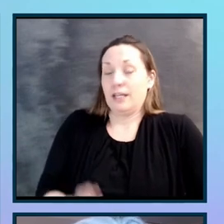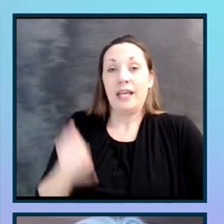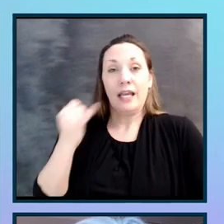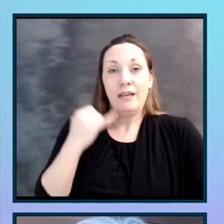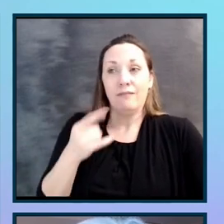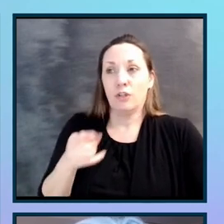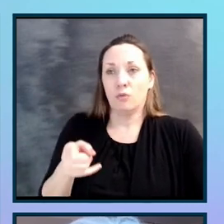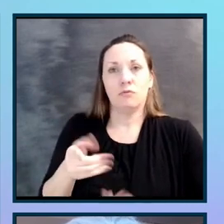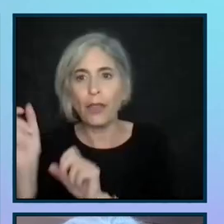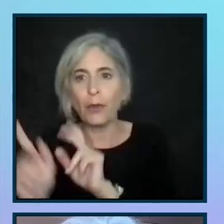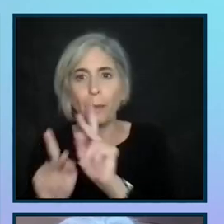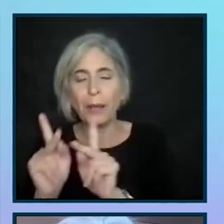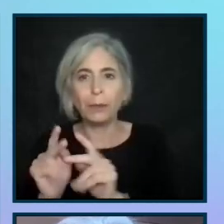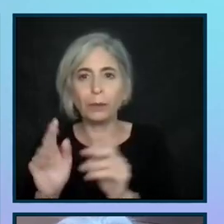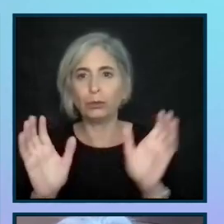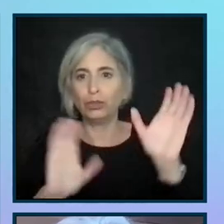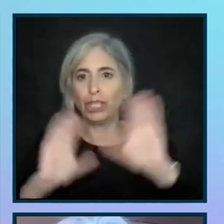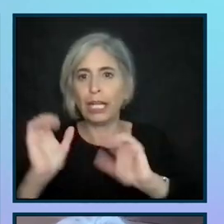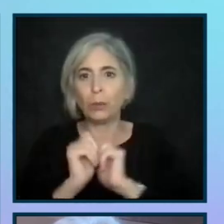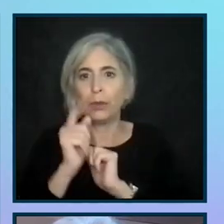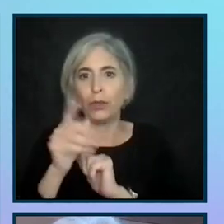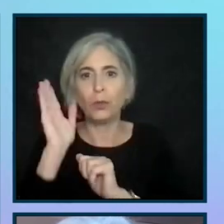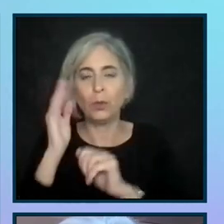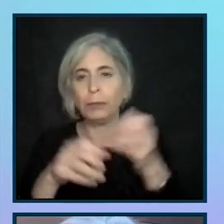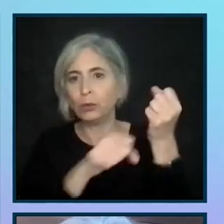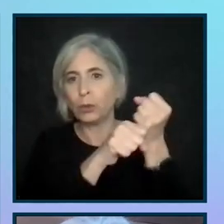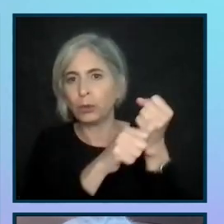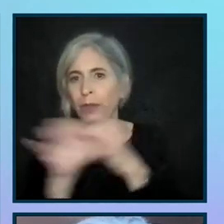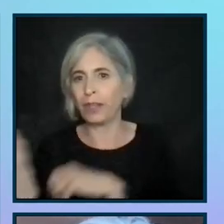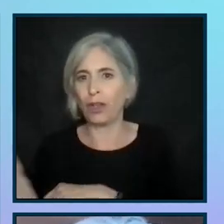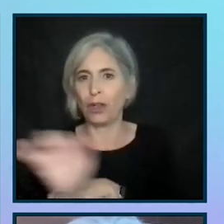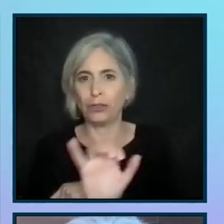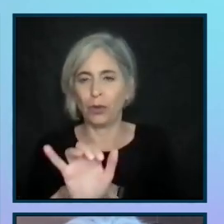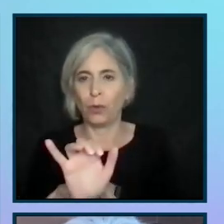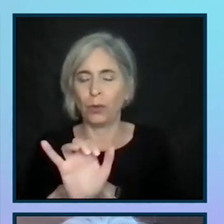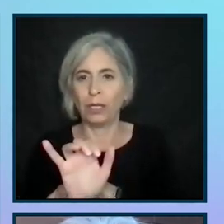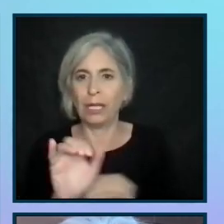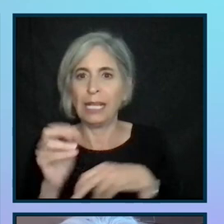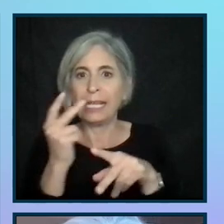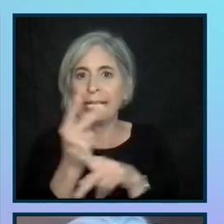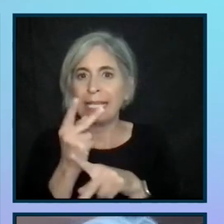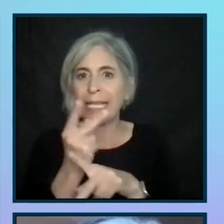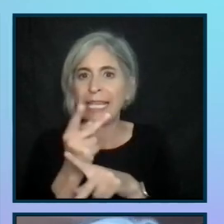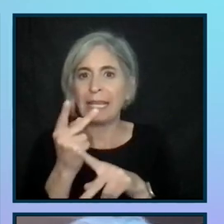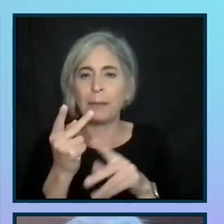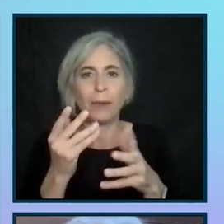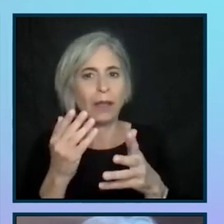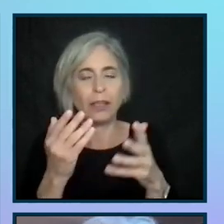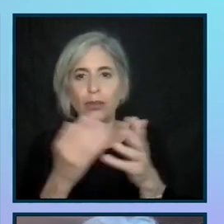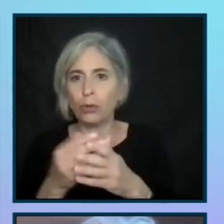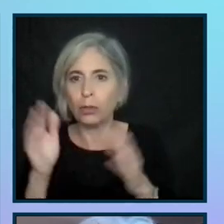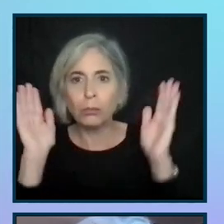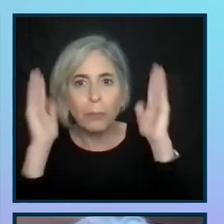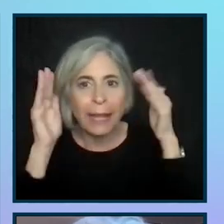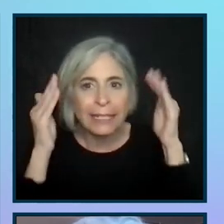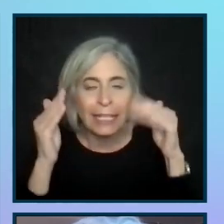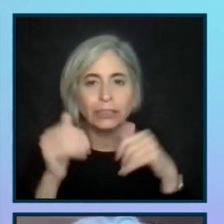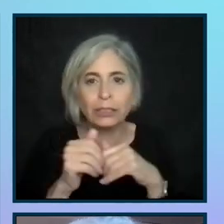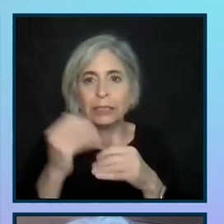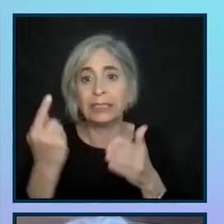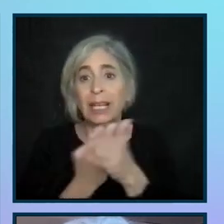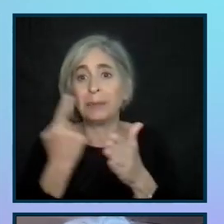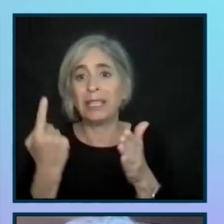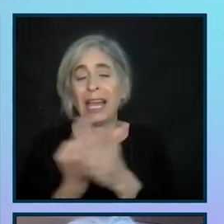side is the person you're talking to is going to be trustworthy. Keeping your antenna up, not everybody's trustworthy. And sometimes things fall apart.